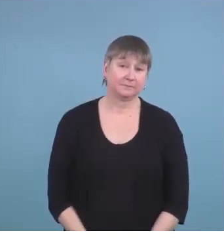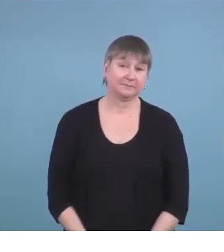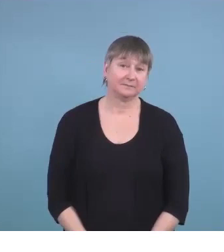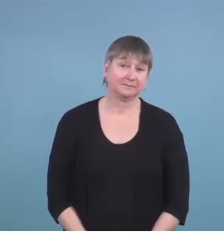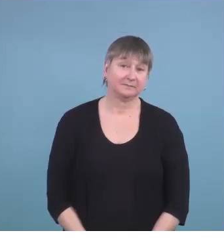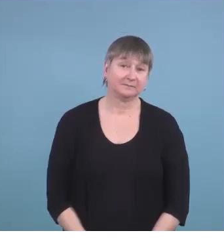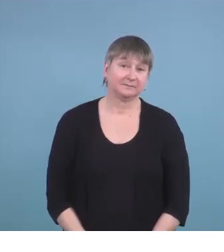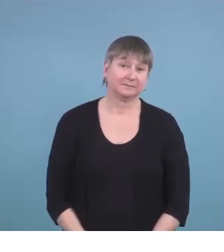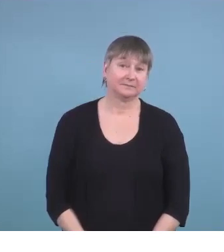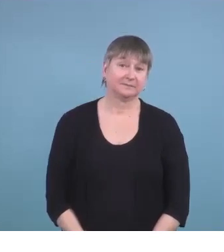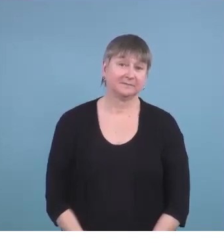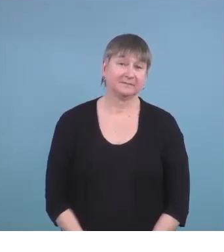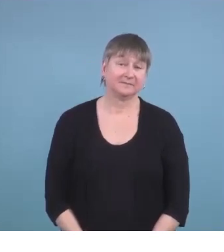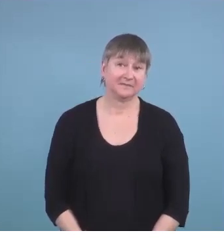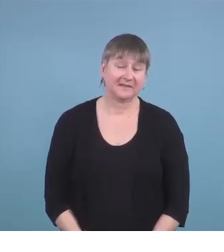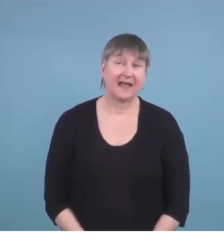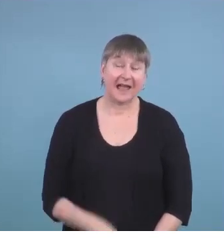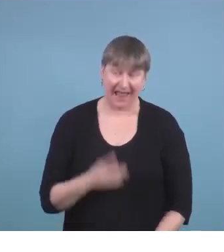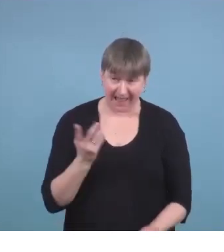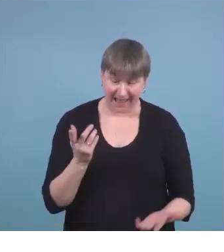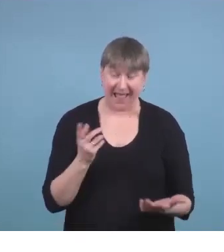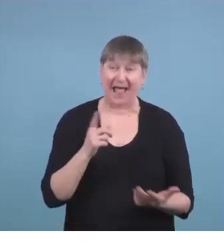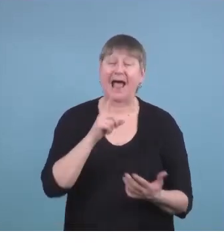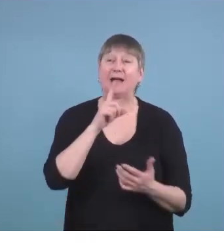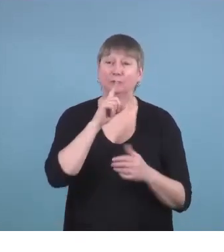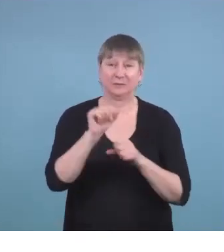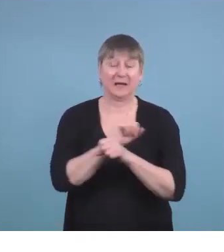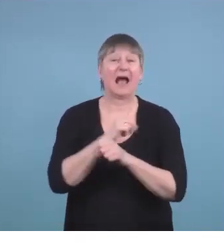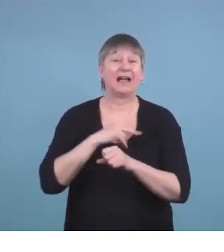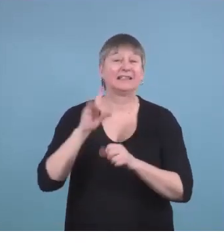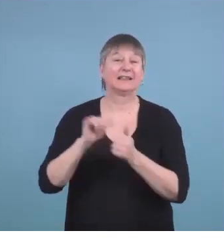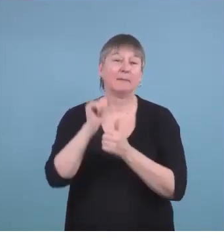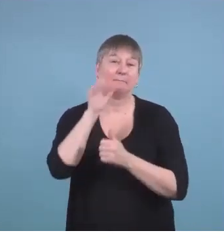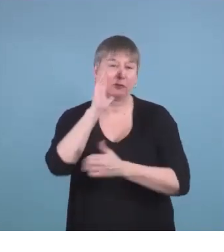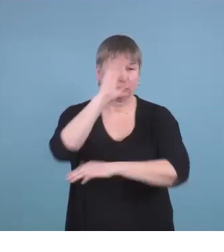And I even participated in the mother-son dance with him.